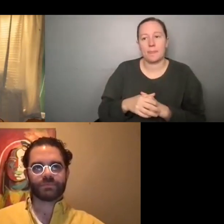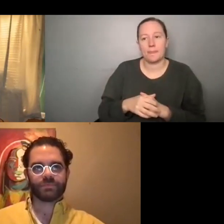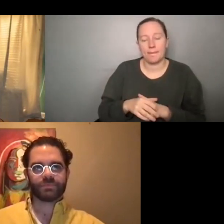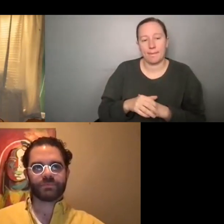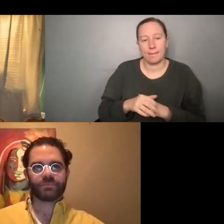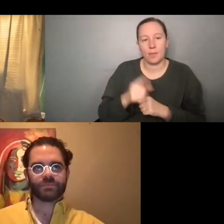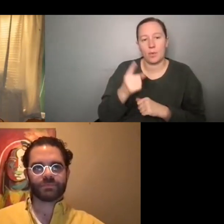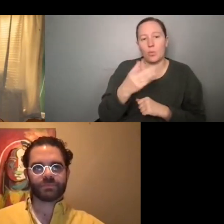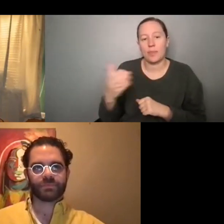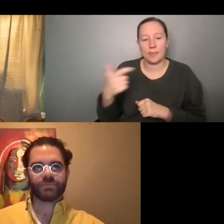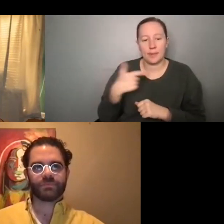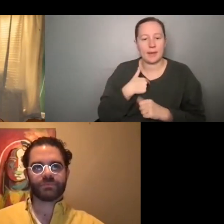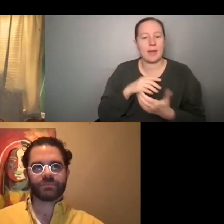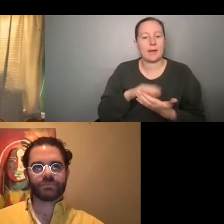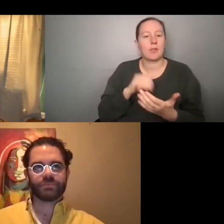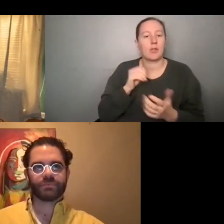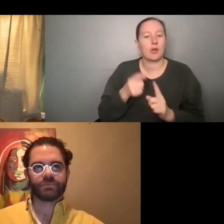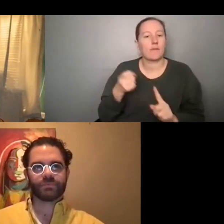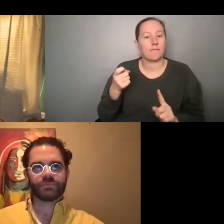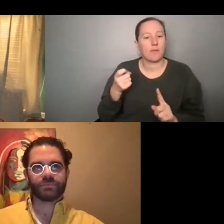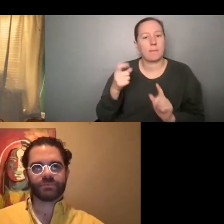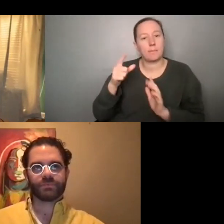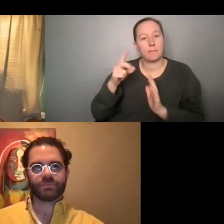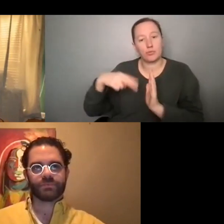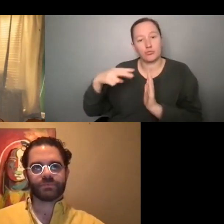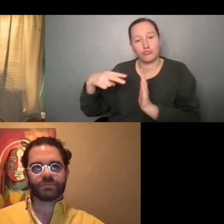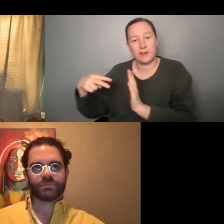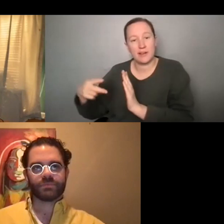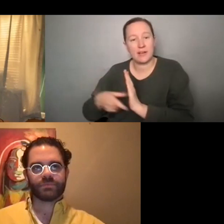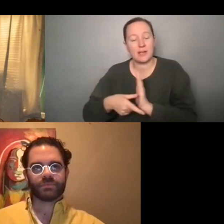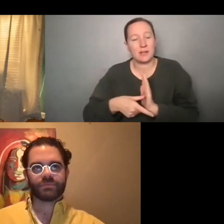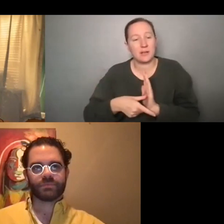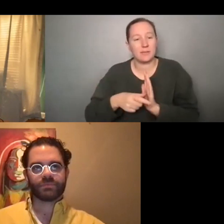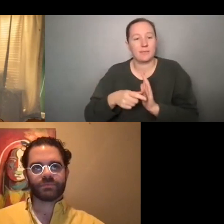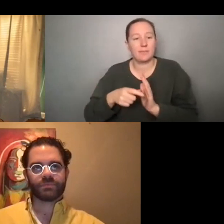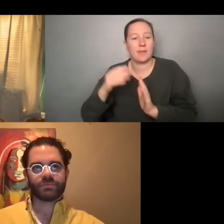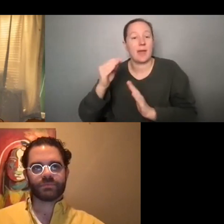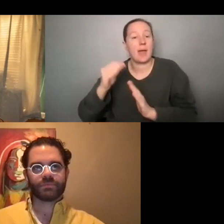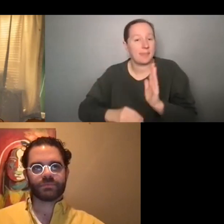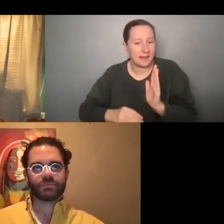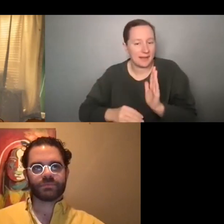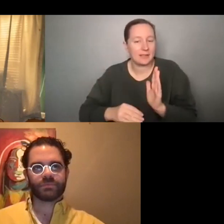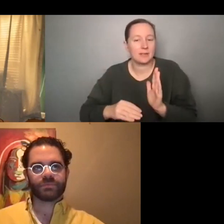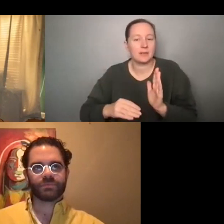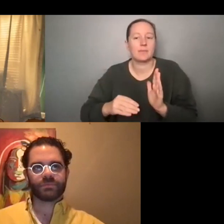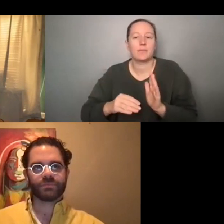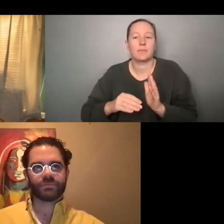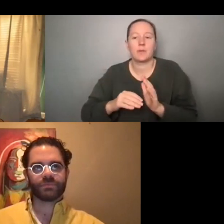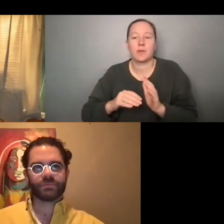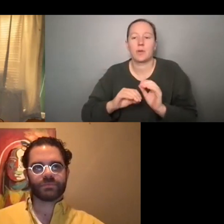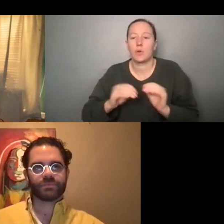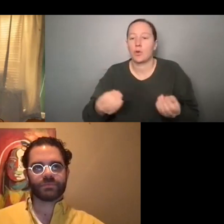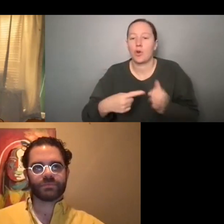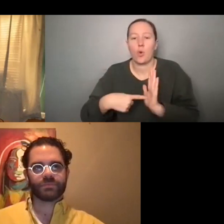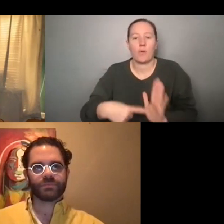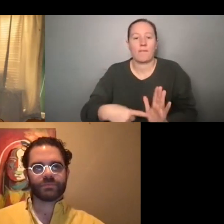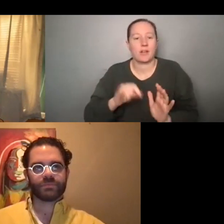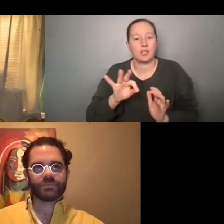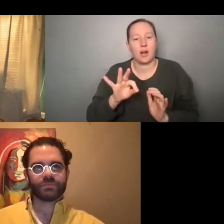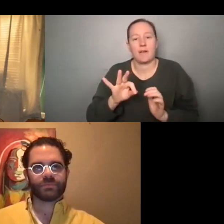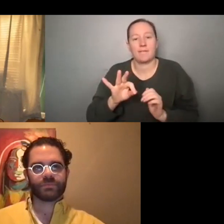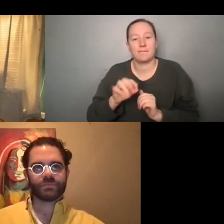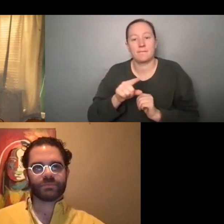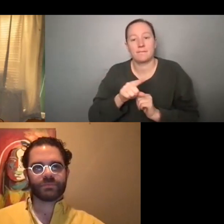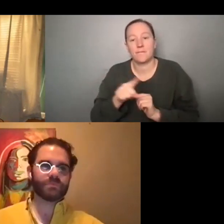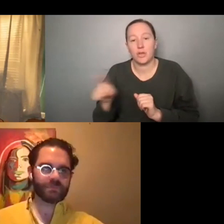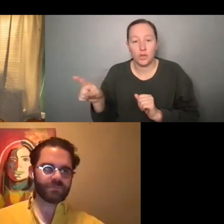I've gotten from being on the other side of this process is so often it is, it has no reflection whatsoever on you, like,